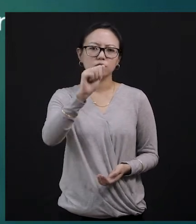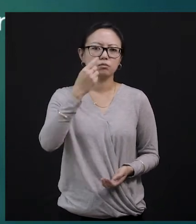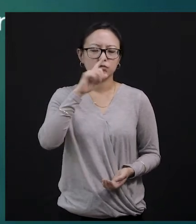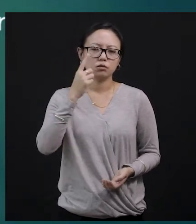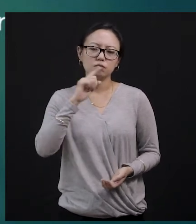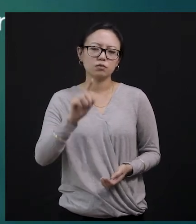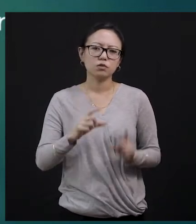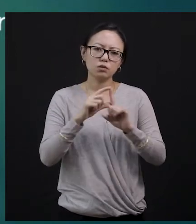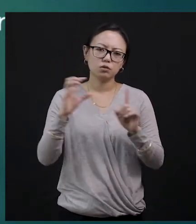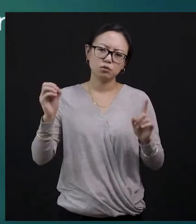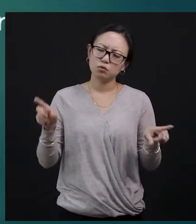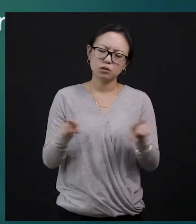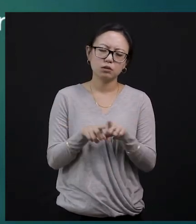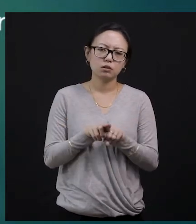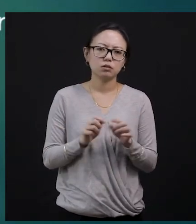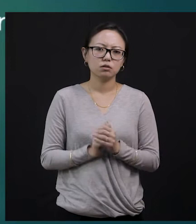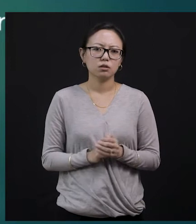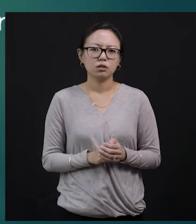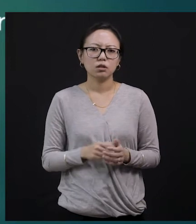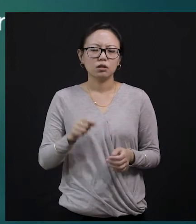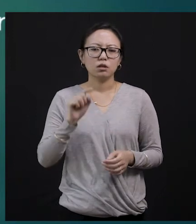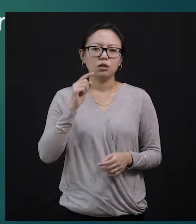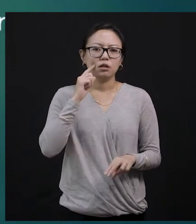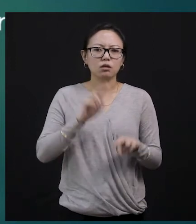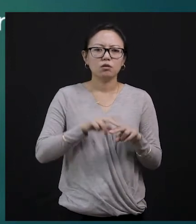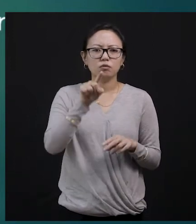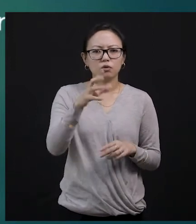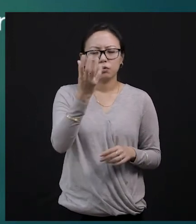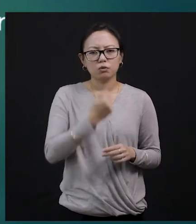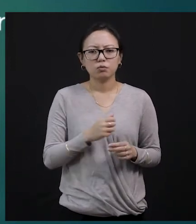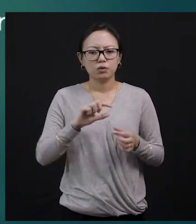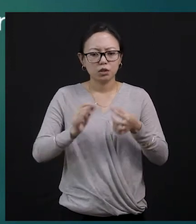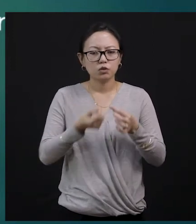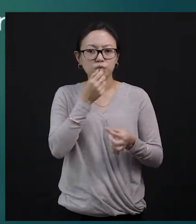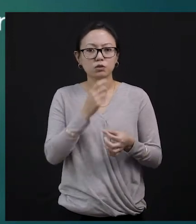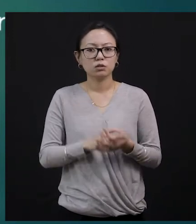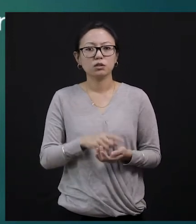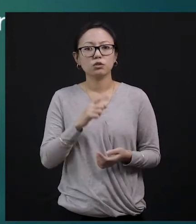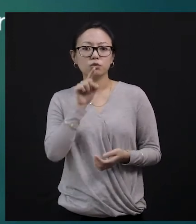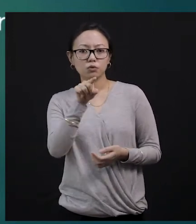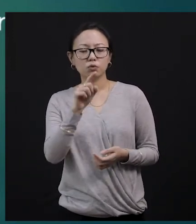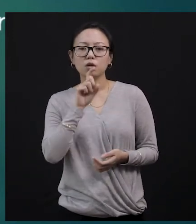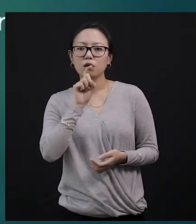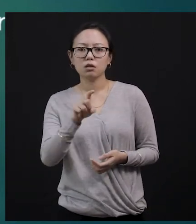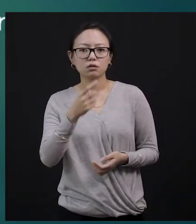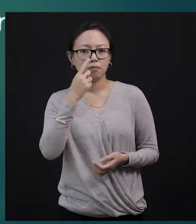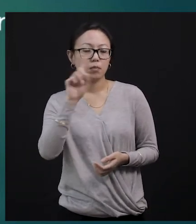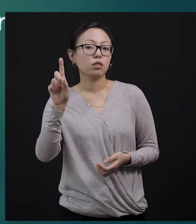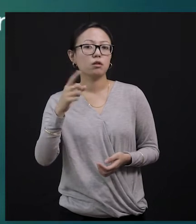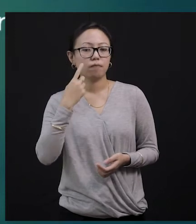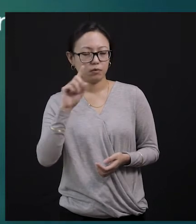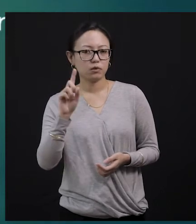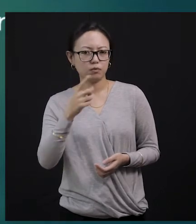even if you want to buy sweets, you have to take permission. Because it is always wise to take the advices from